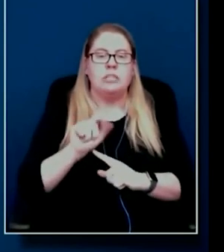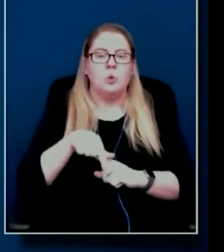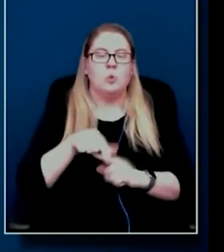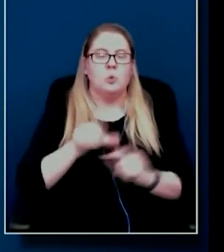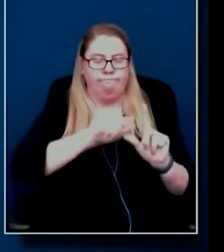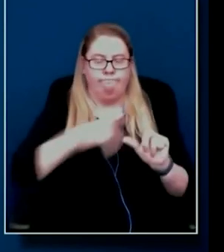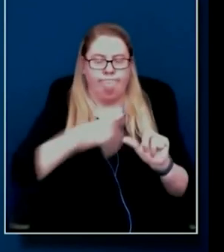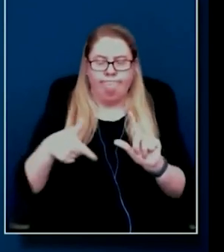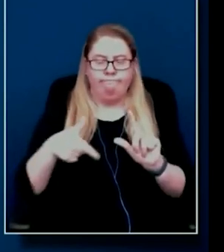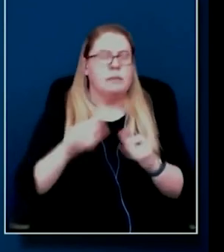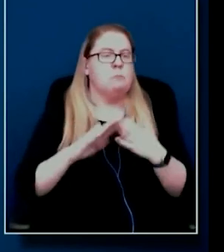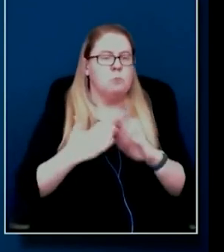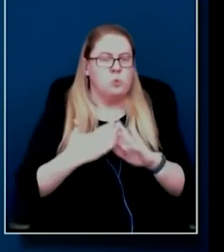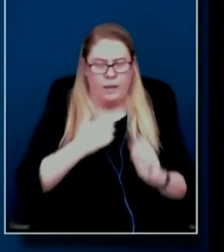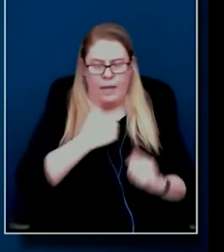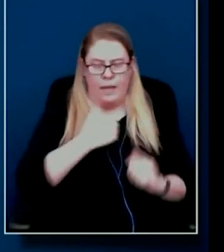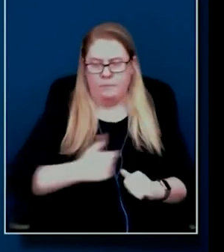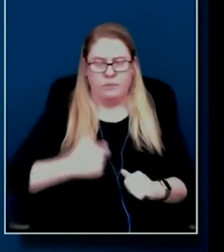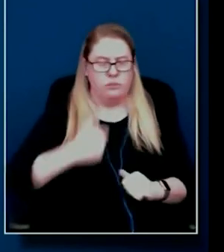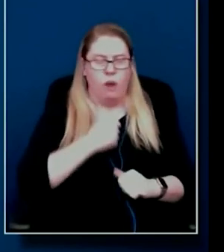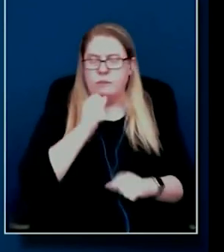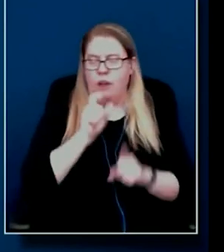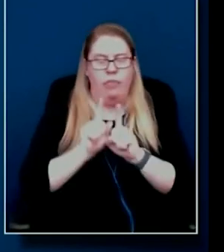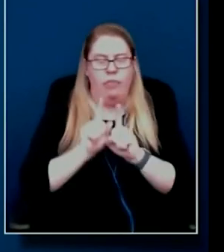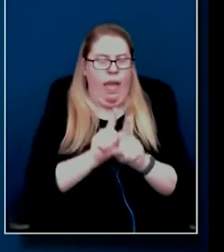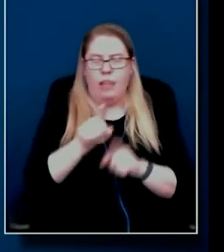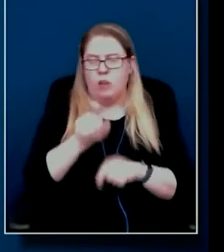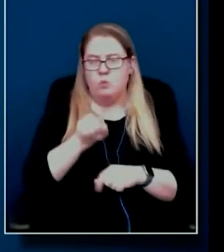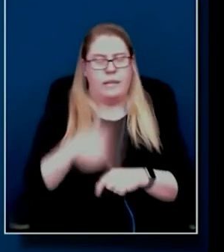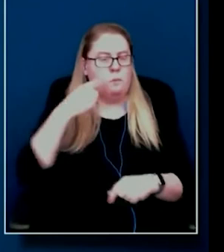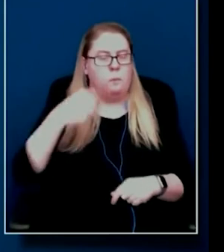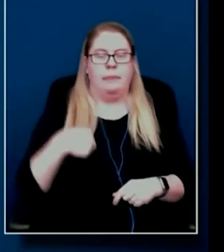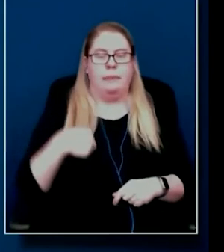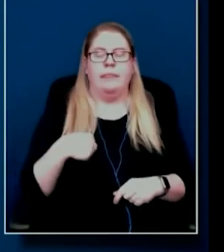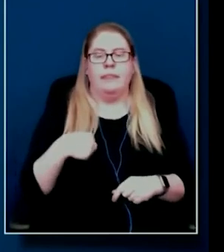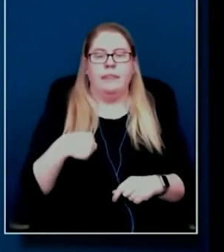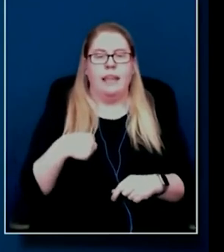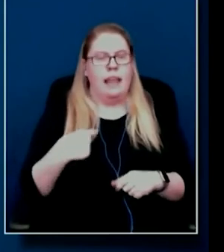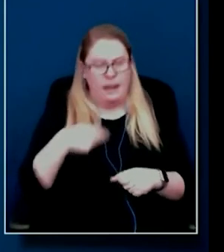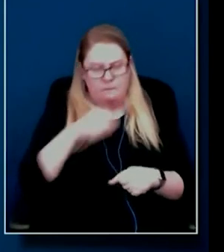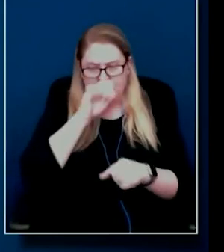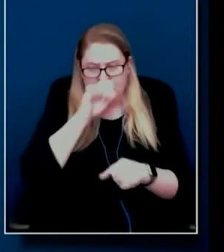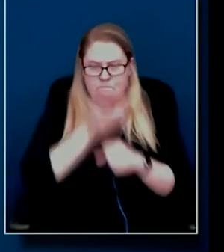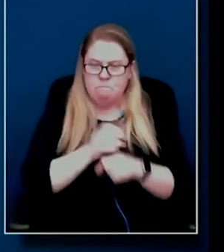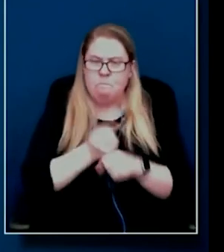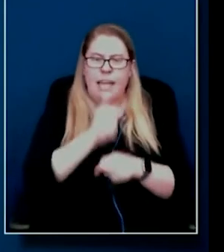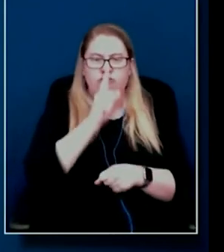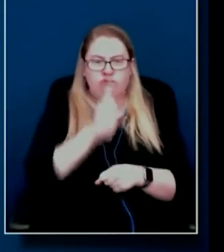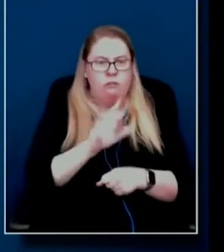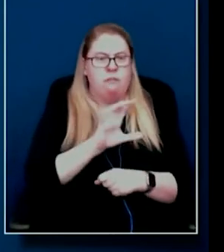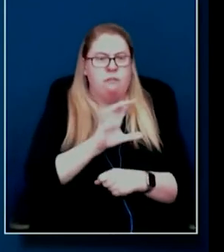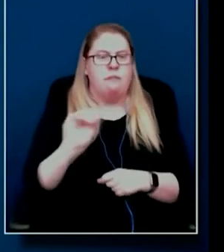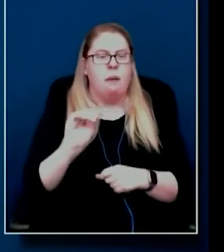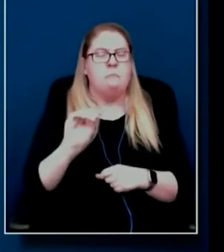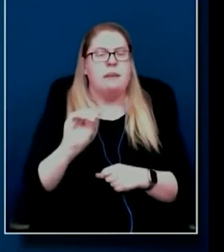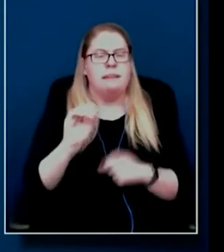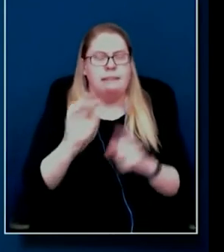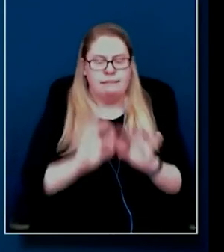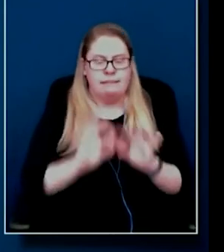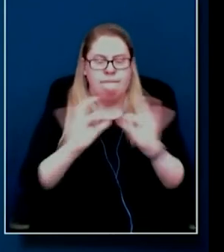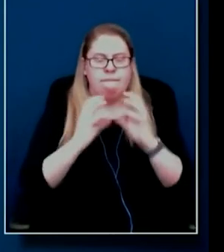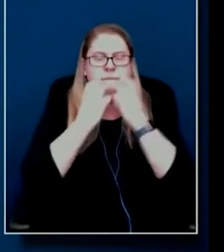apologize for not being the ally that you needed me to be, and committed to ensuring that our company lives up to its values.